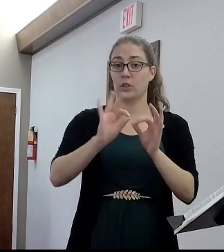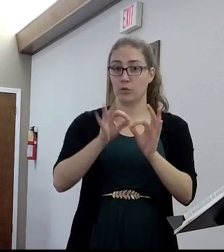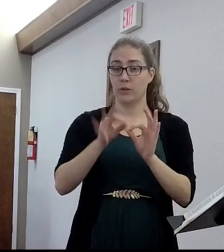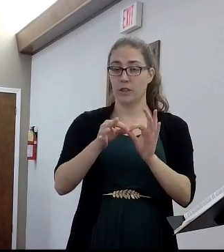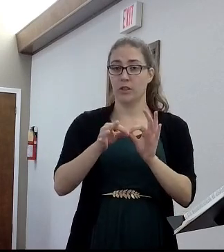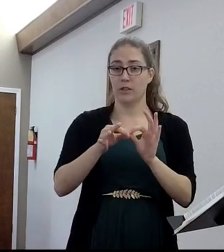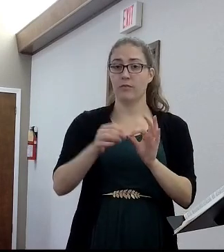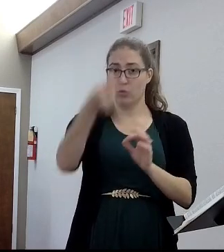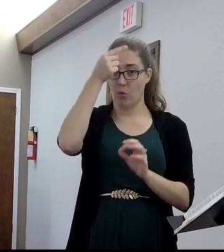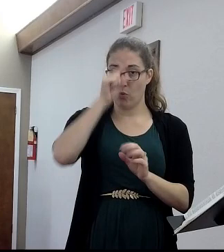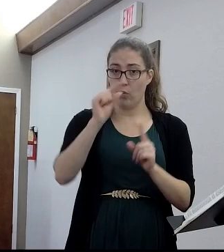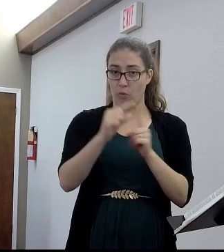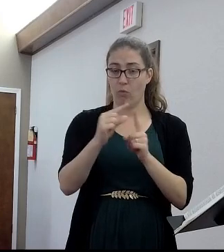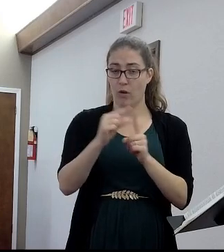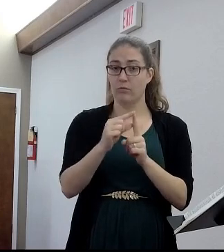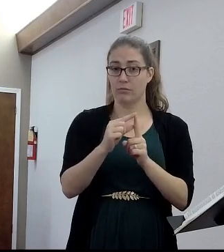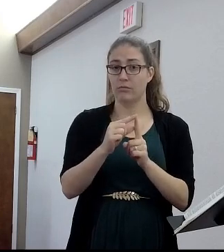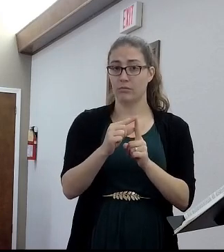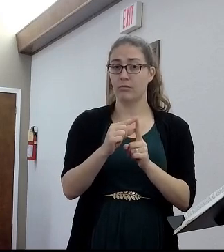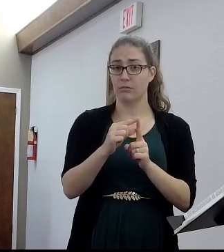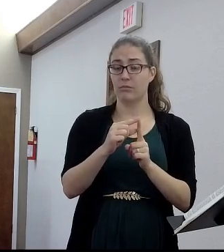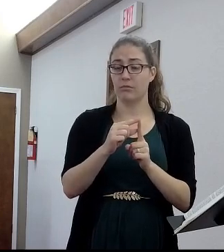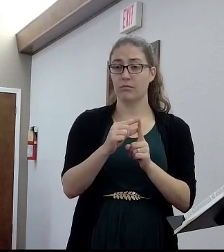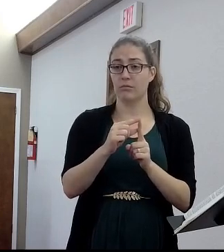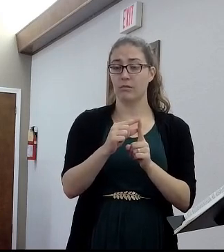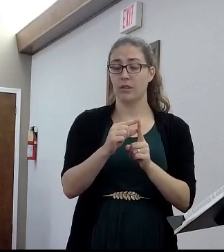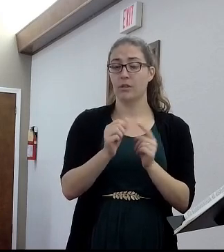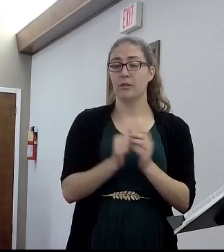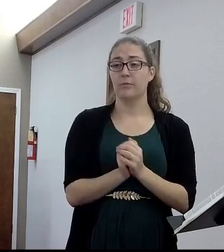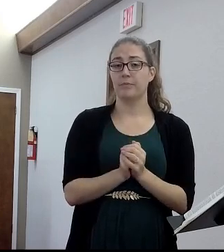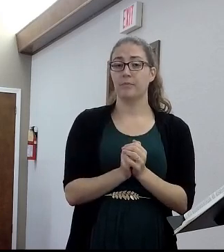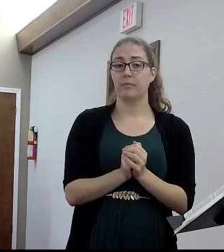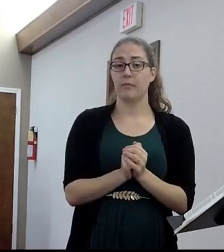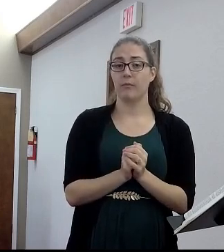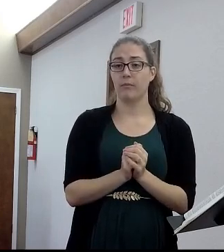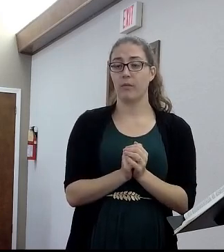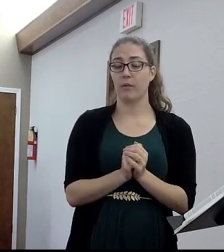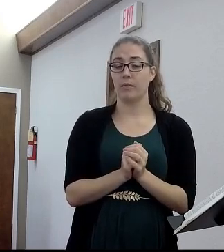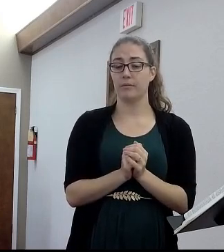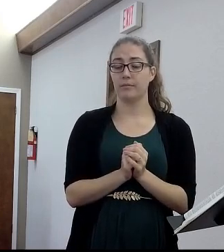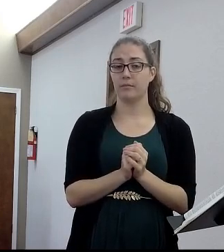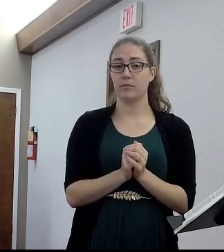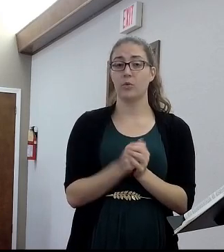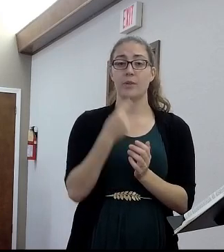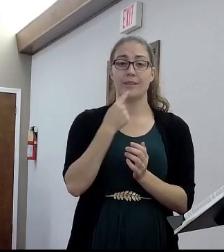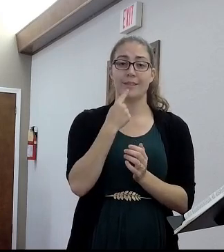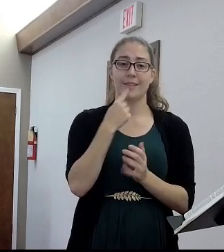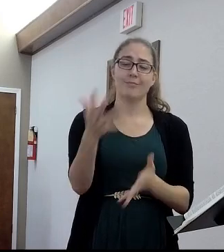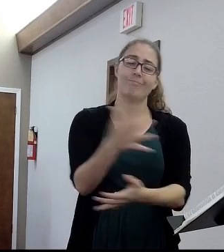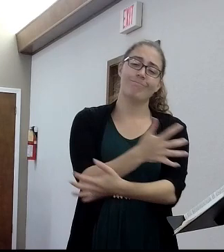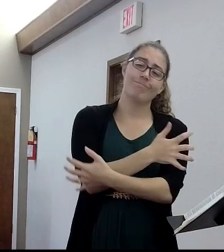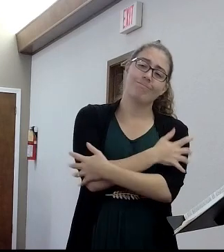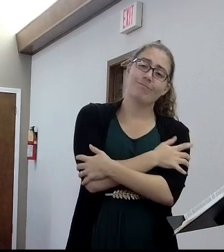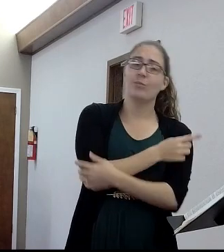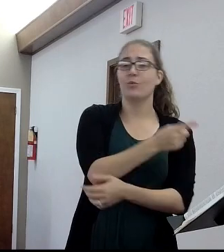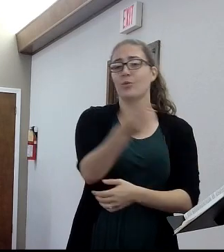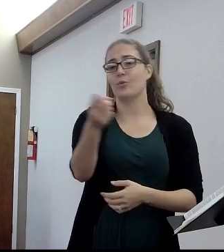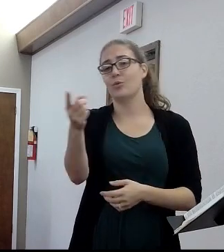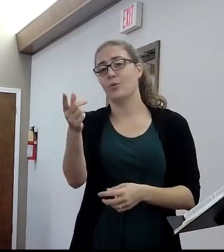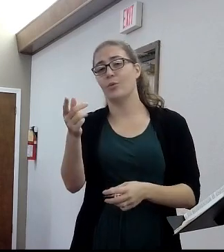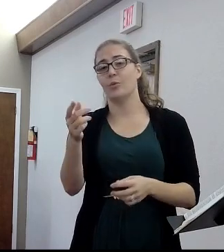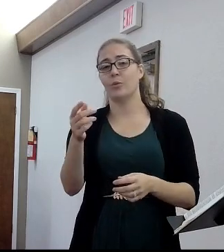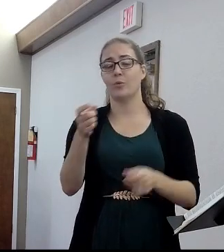That's a hug. You see her going. And so, he says salute them that have rule over you. So, it's written from